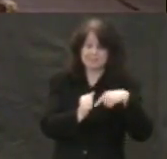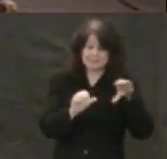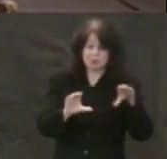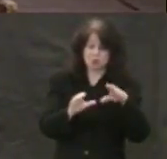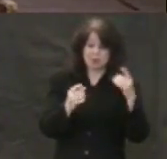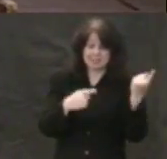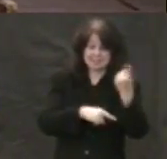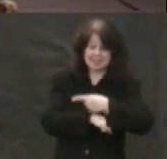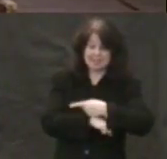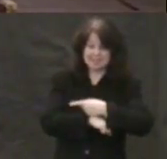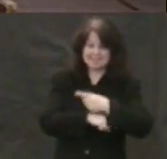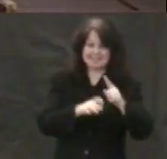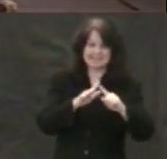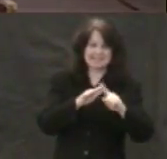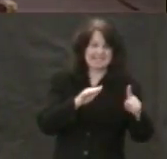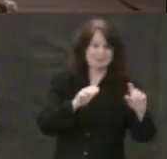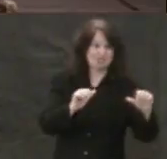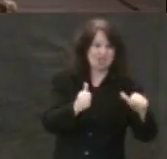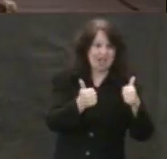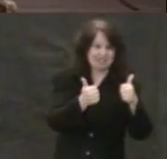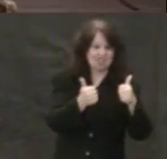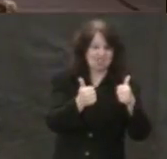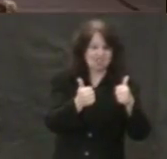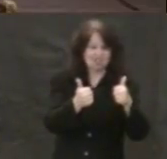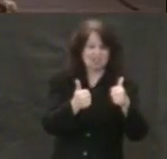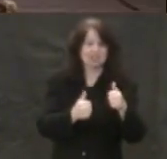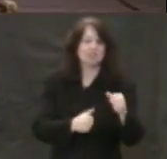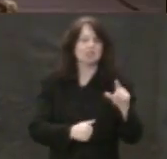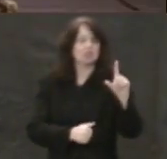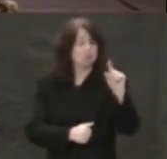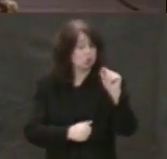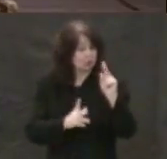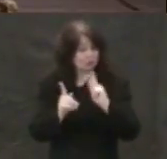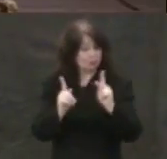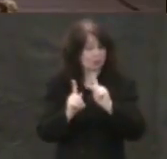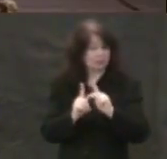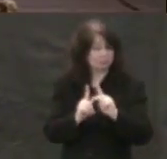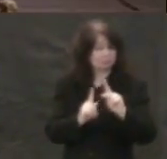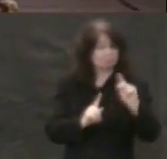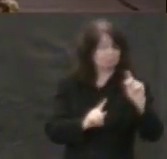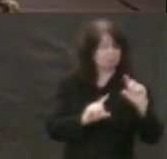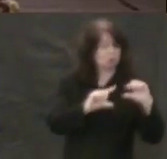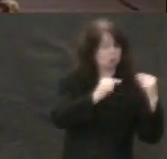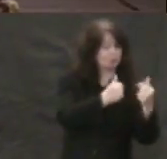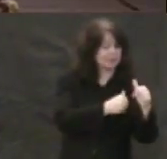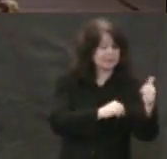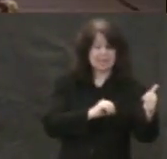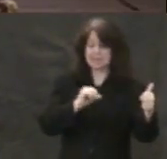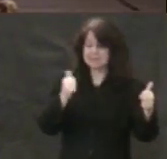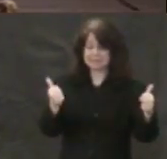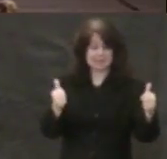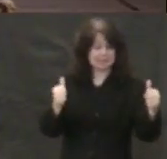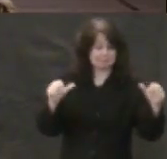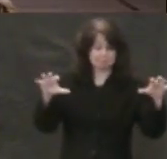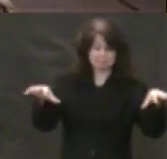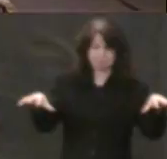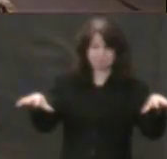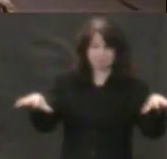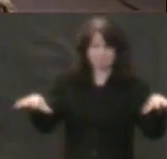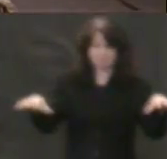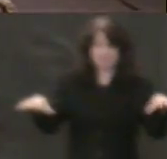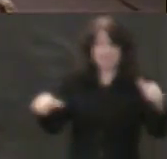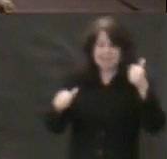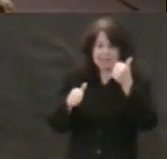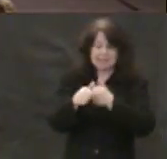The 20 people were divided into two groups of 10. Each group was ushered into a room or rooms where